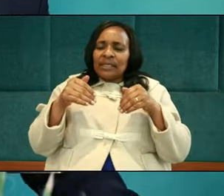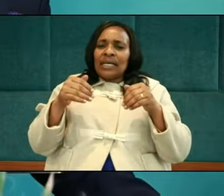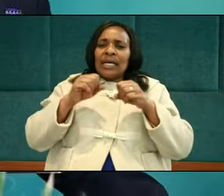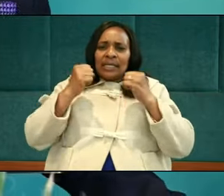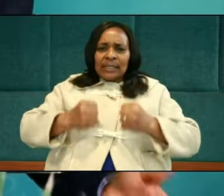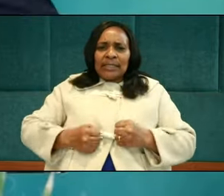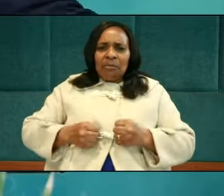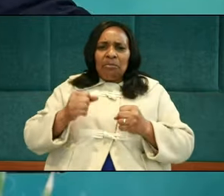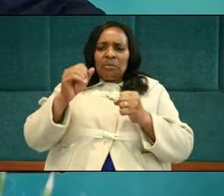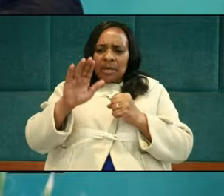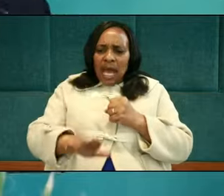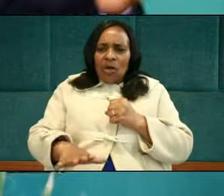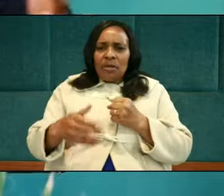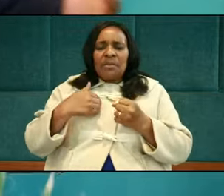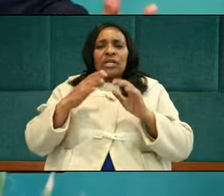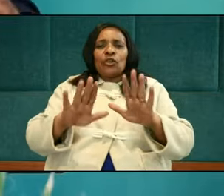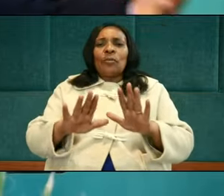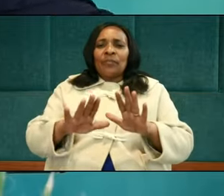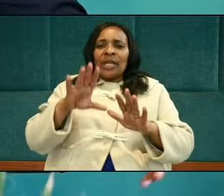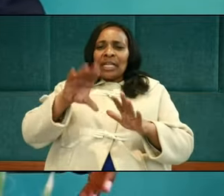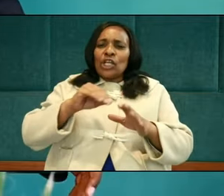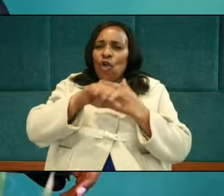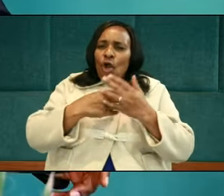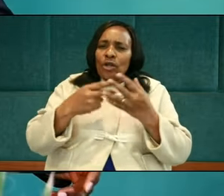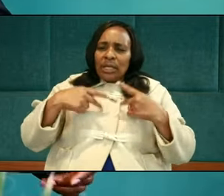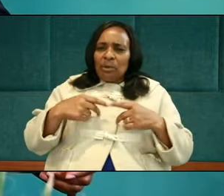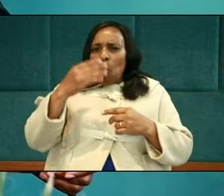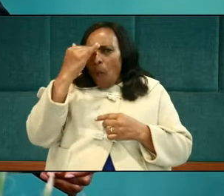system was down. And I was up. And you were taking other people. Why?